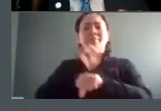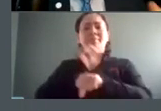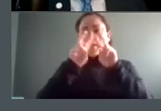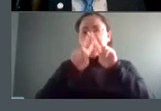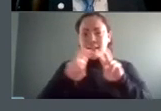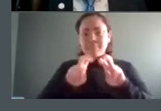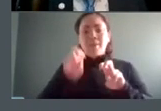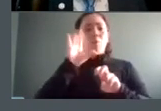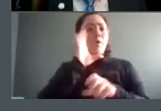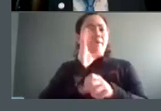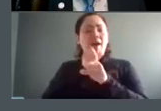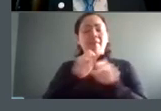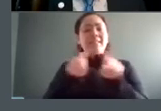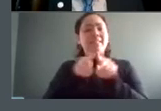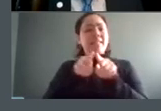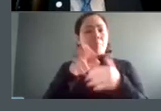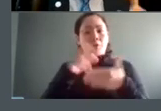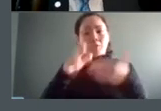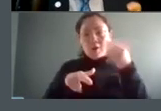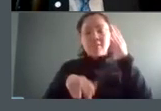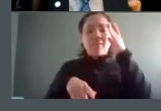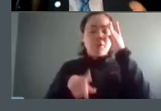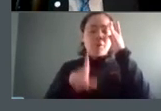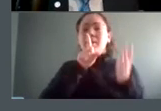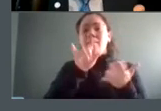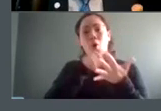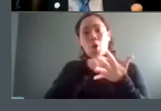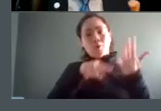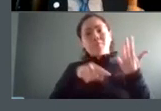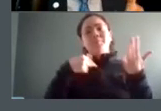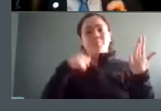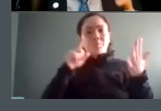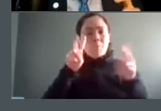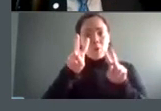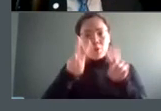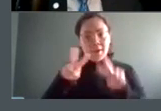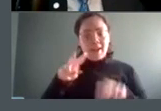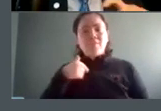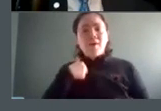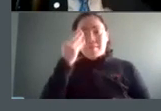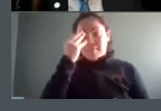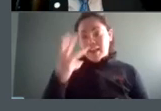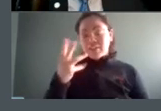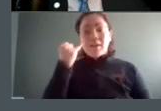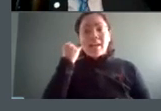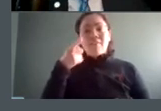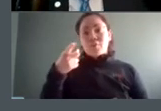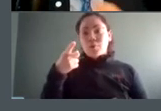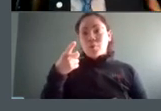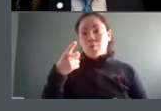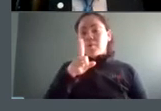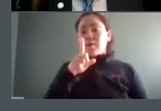achieved the same results okay and so those are the things that we're going to look at and so i advise you that if you're sitting down